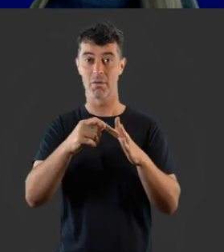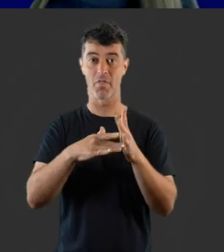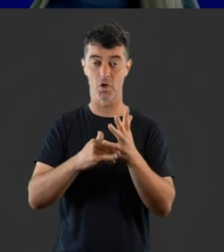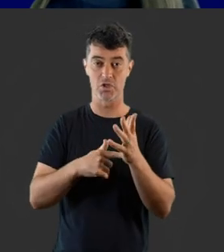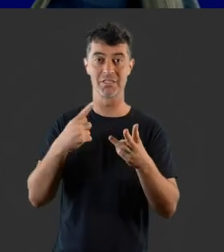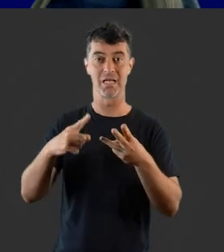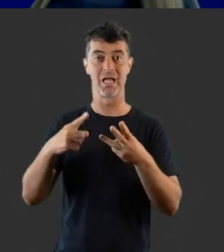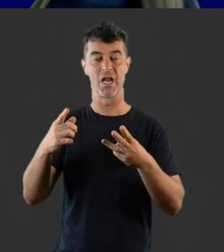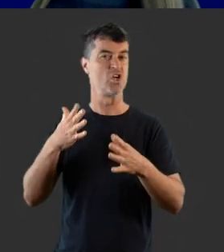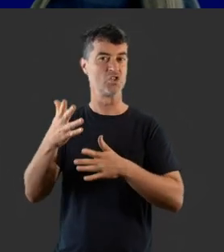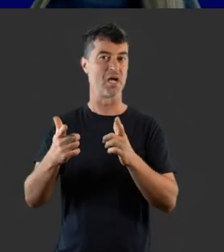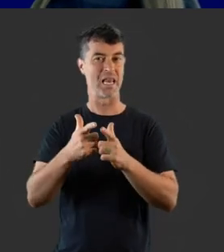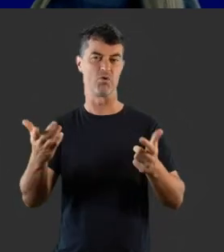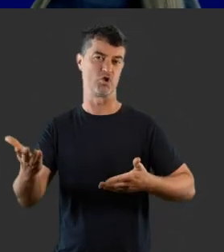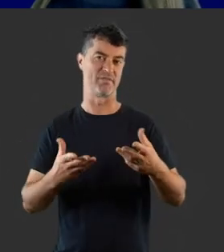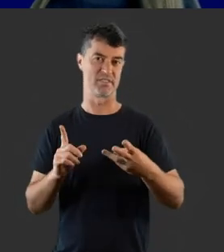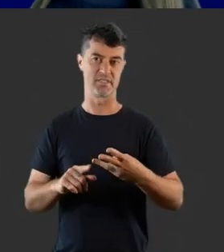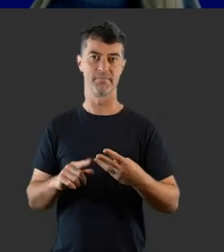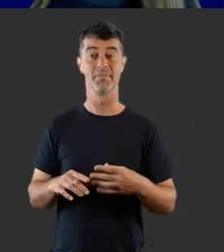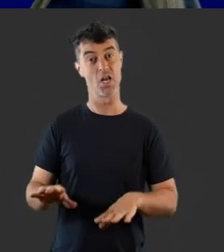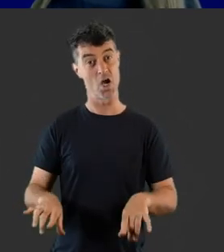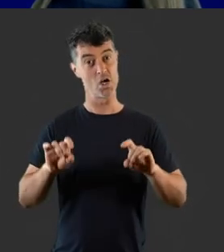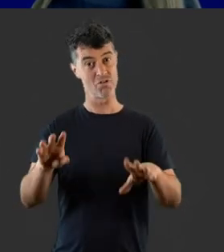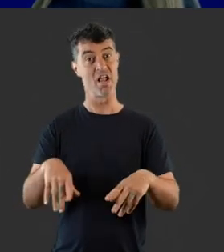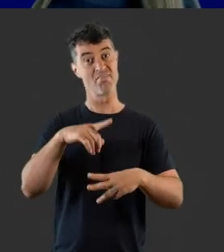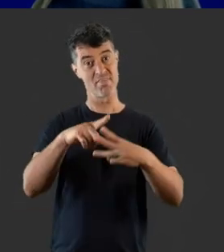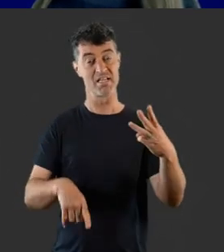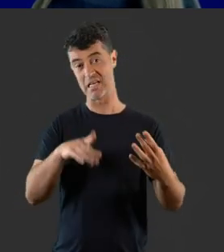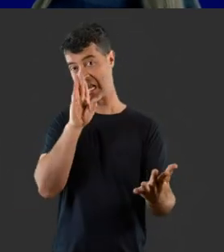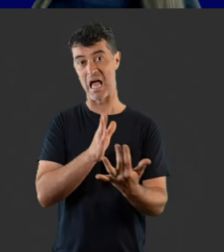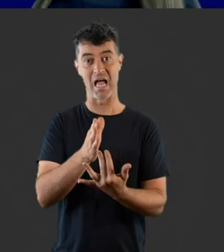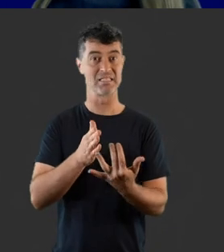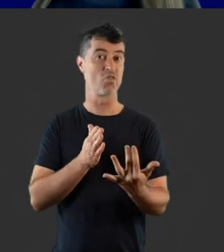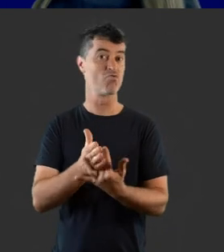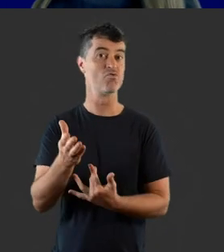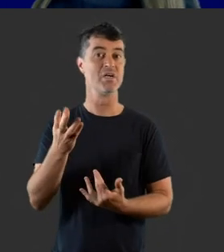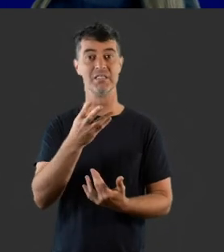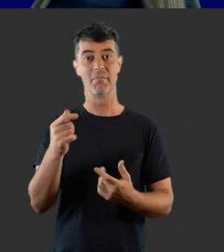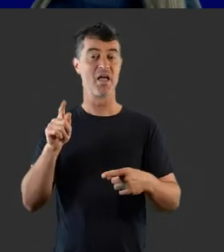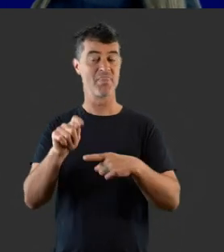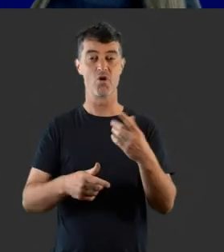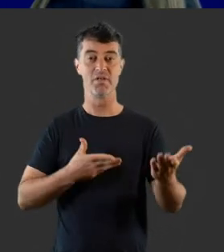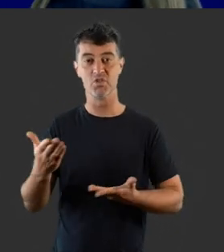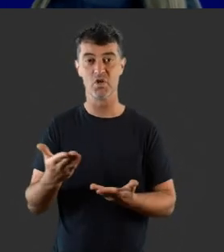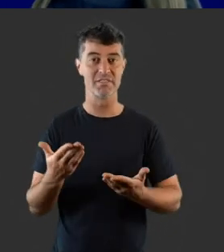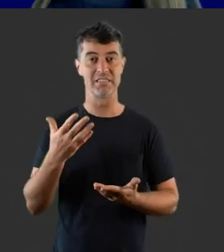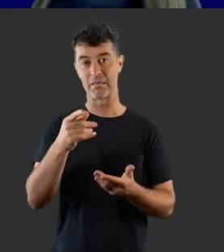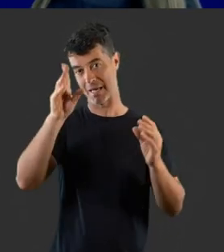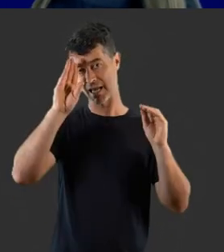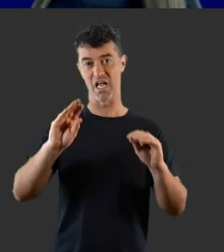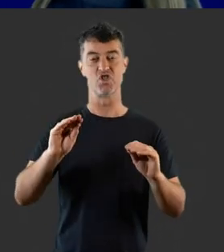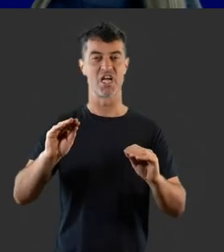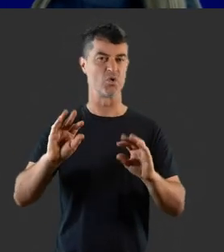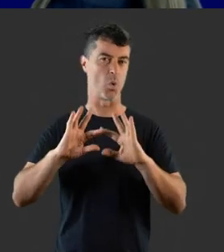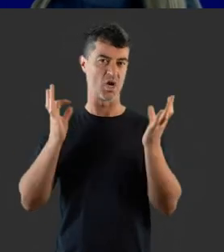audiologist, speech pathologist and or sign language services. In Australia, these can be accessed via